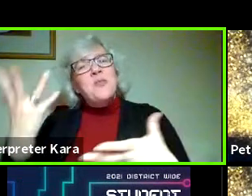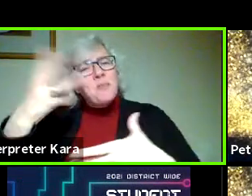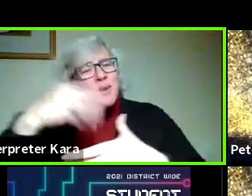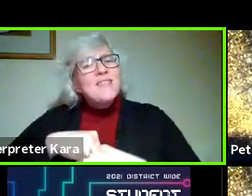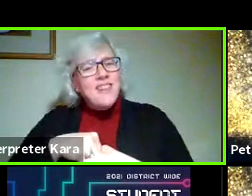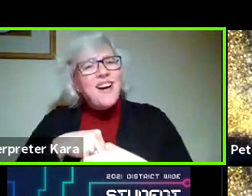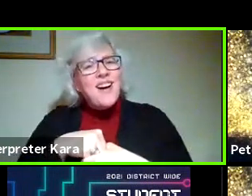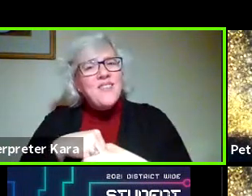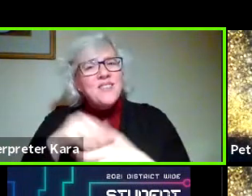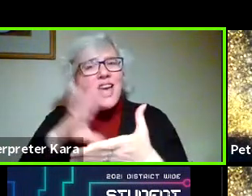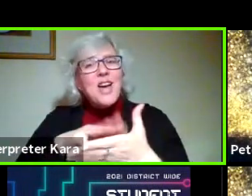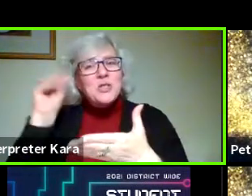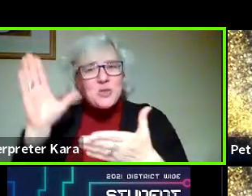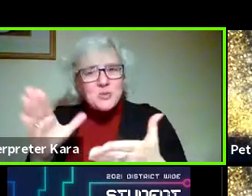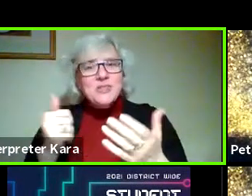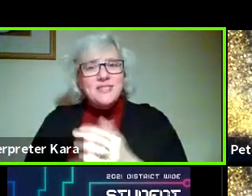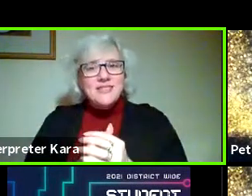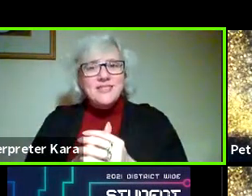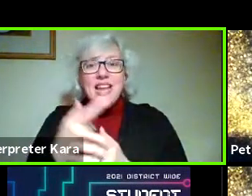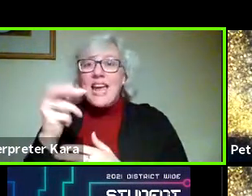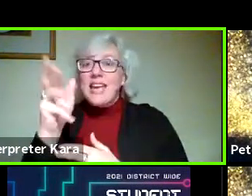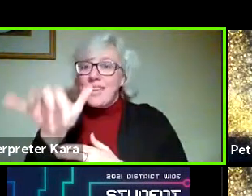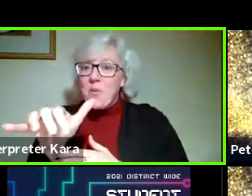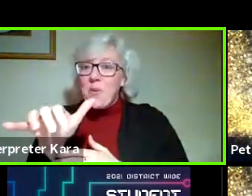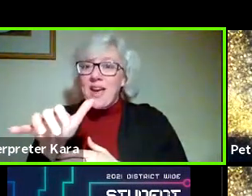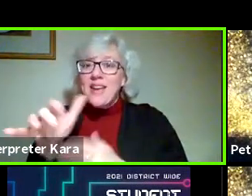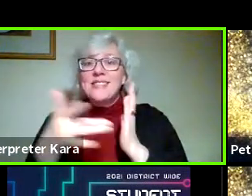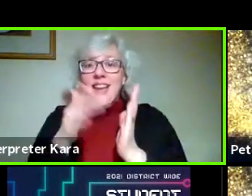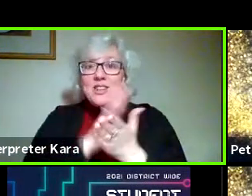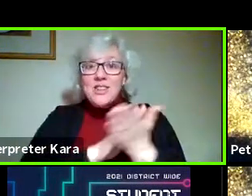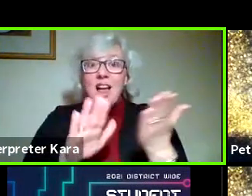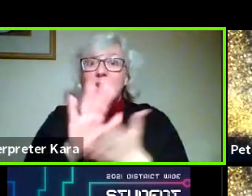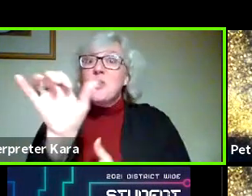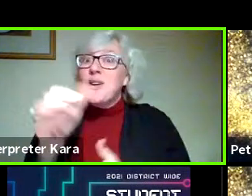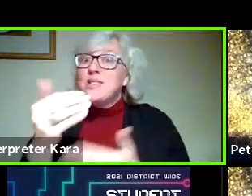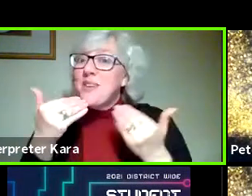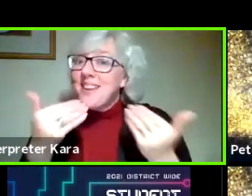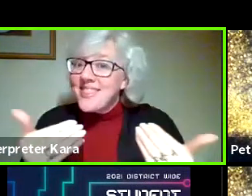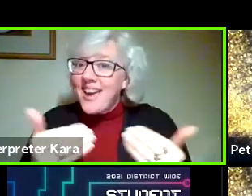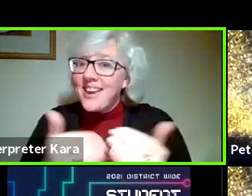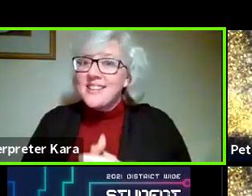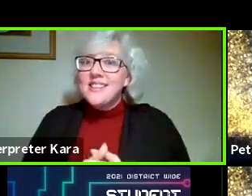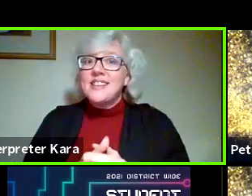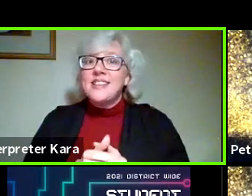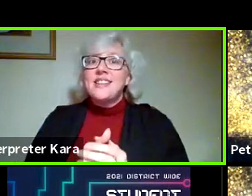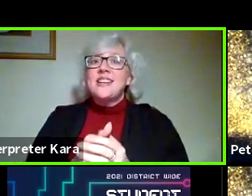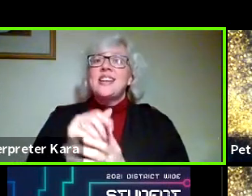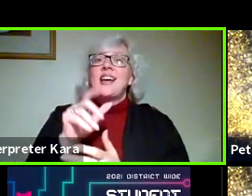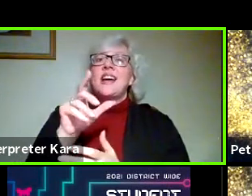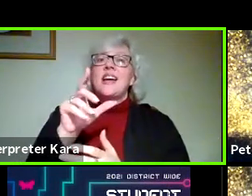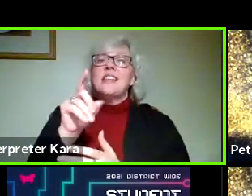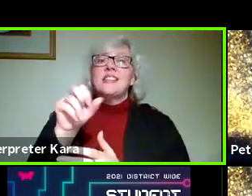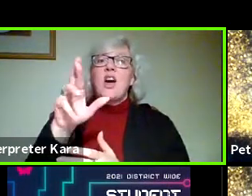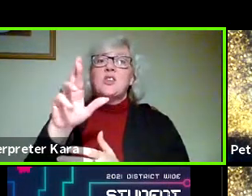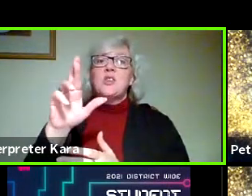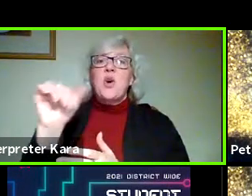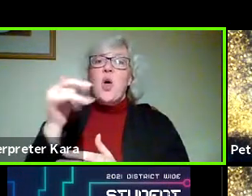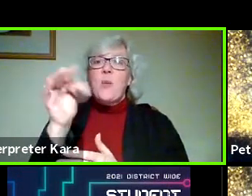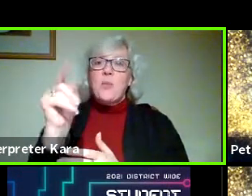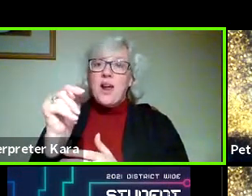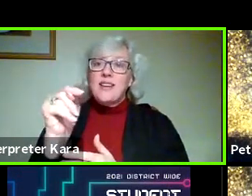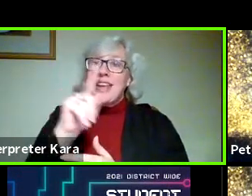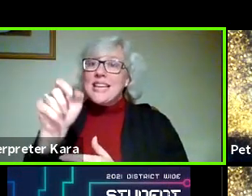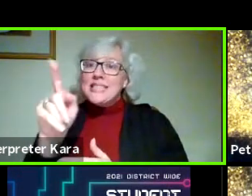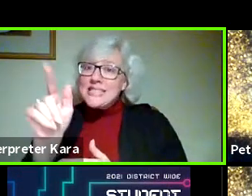as a student at Gateway Technical College. I would also like to thank Dr. Albrecht and Zena for their continued